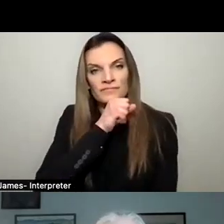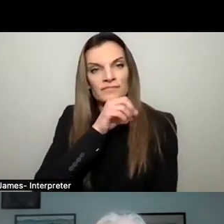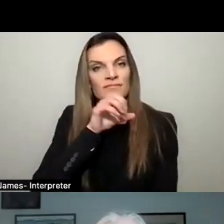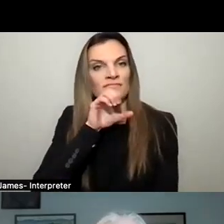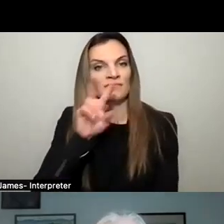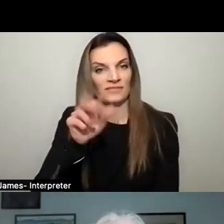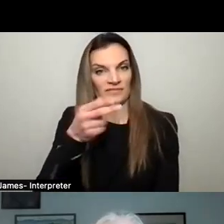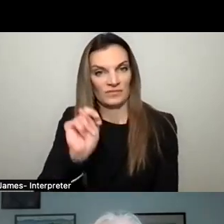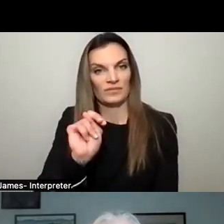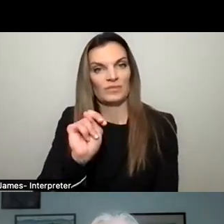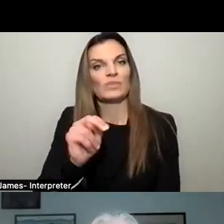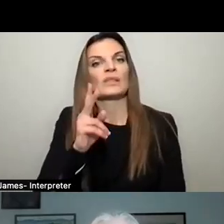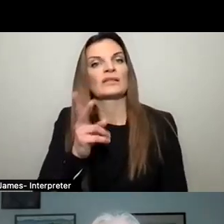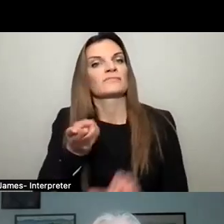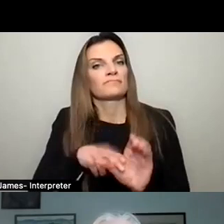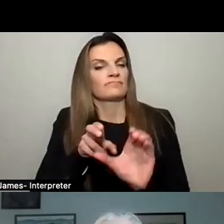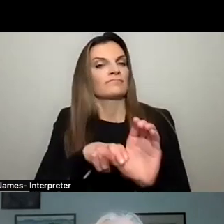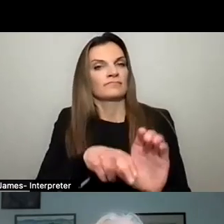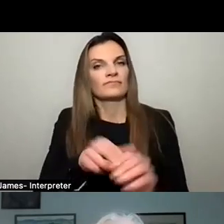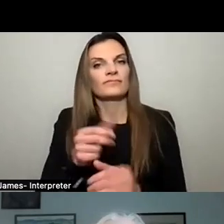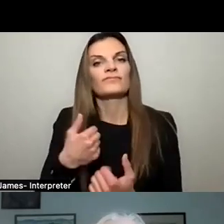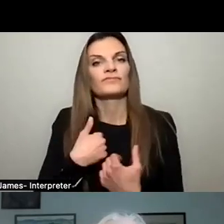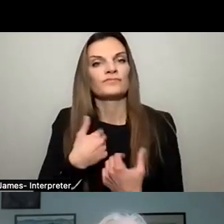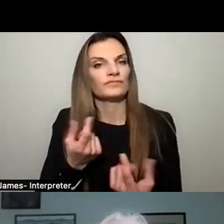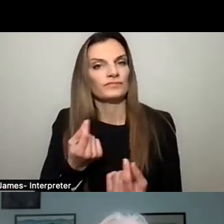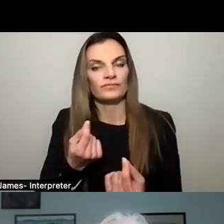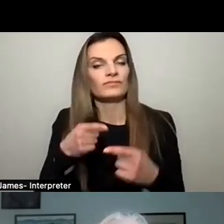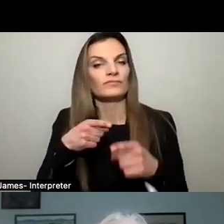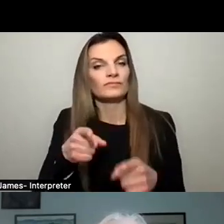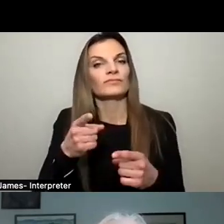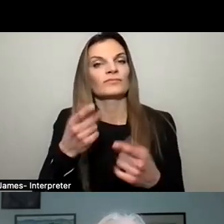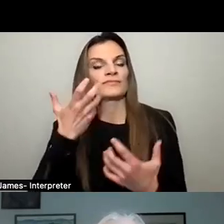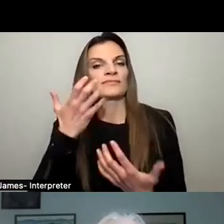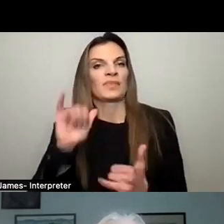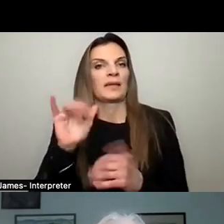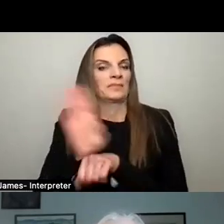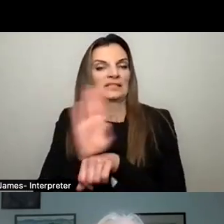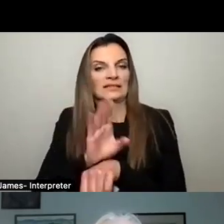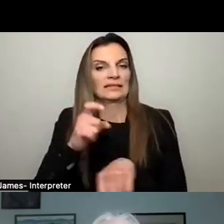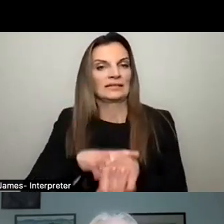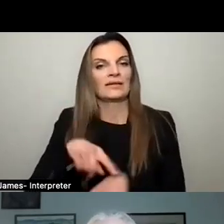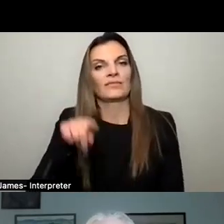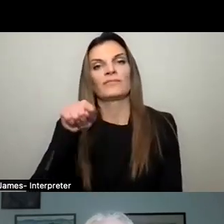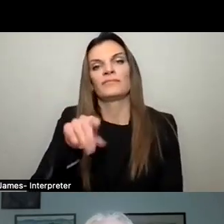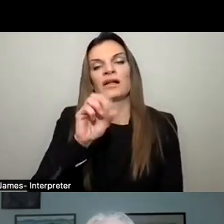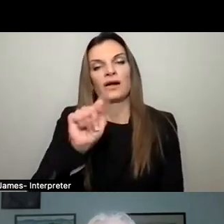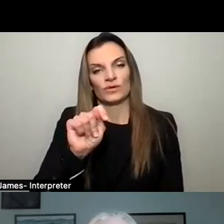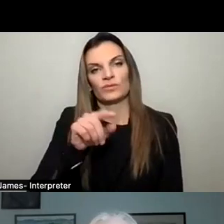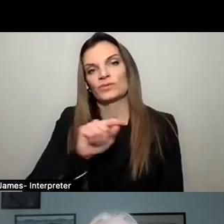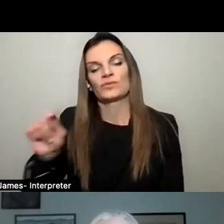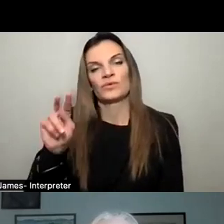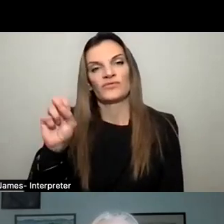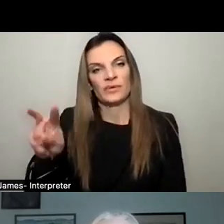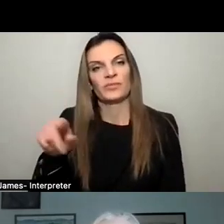active during the week and what we've been doing in the peak season of September and October and into November, we've been using our senior